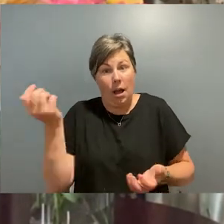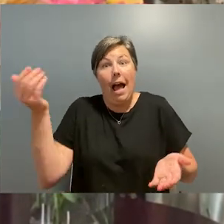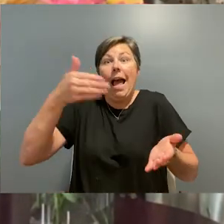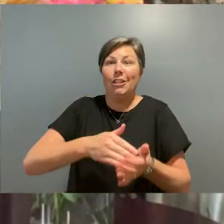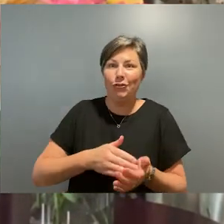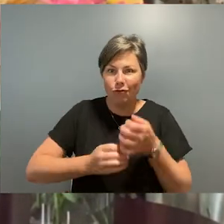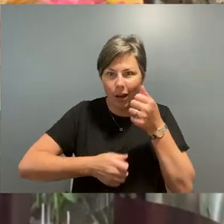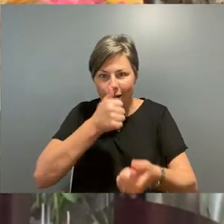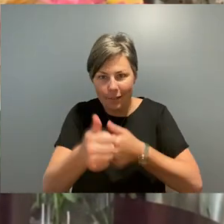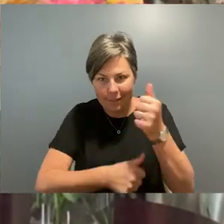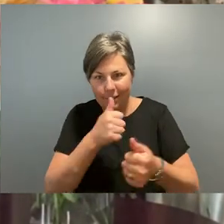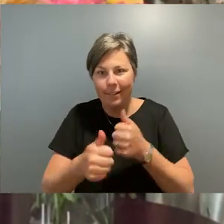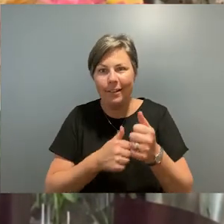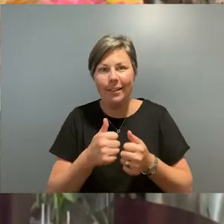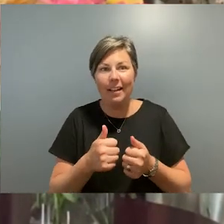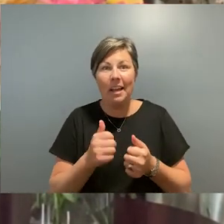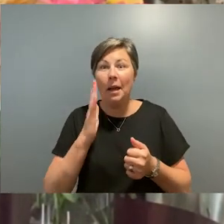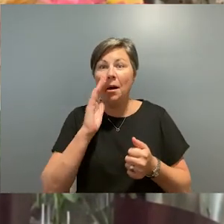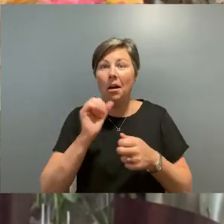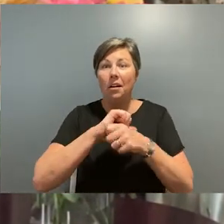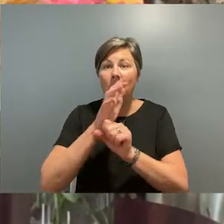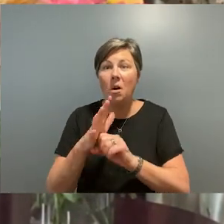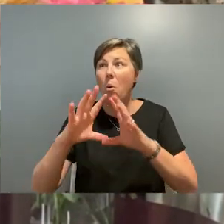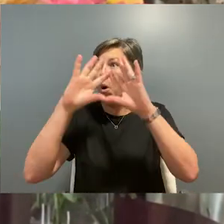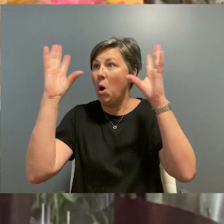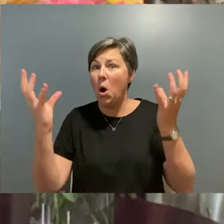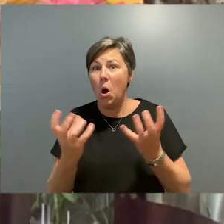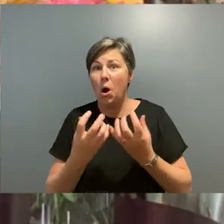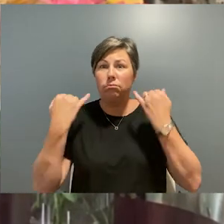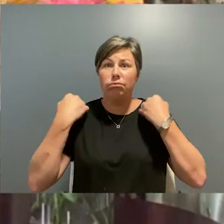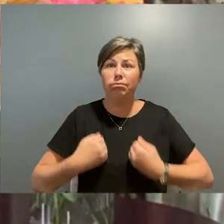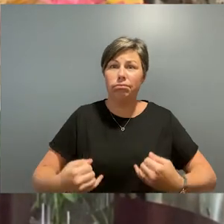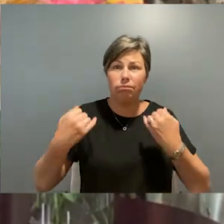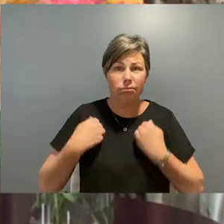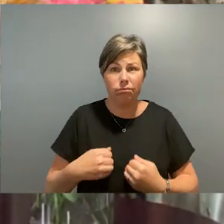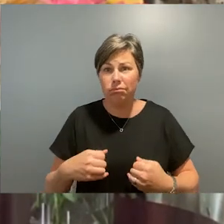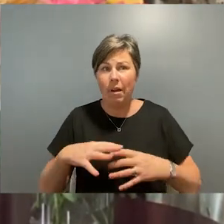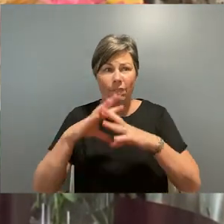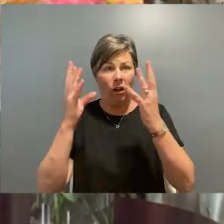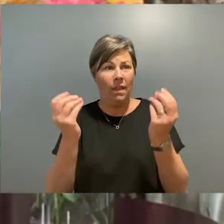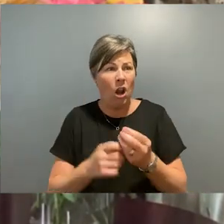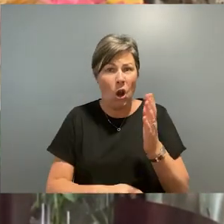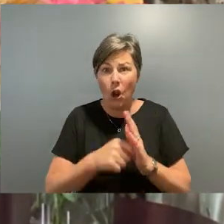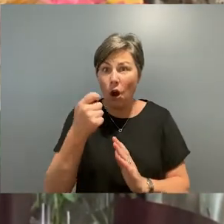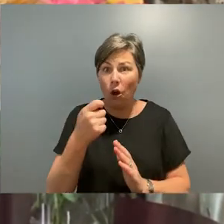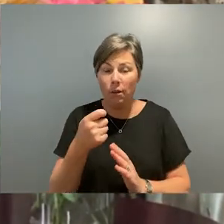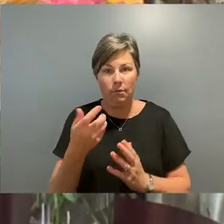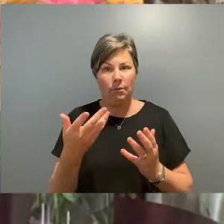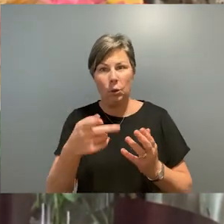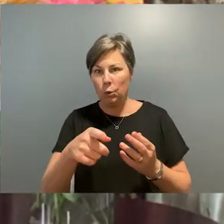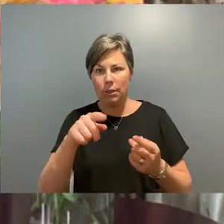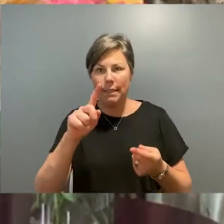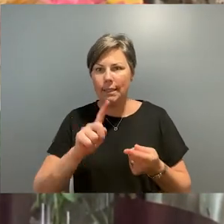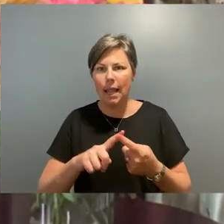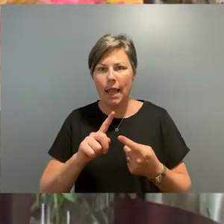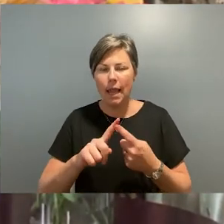kudos to you right now. Despite a global pandemic and all the challenges that it's brought, you've already